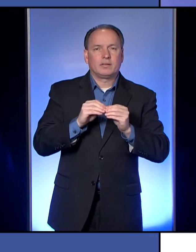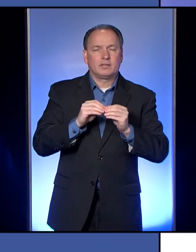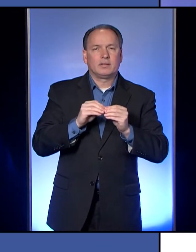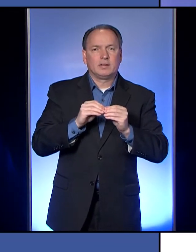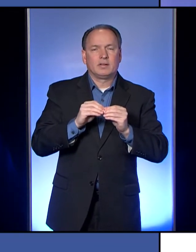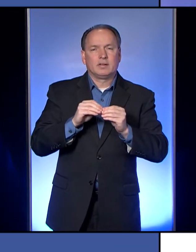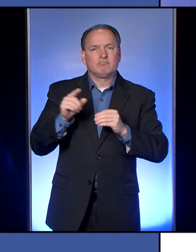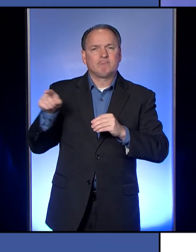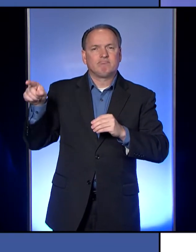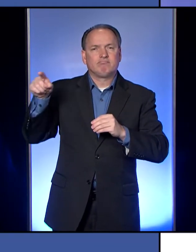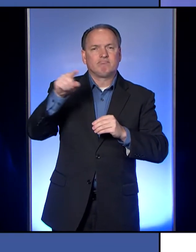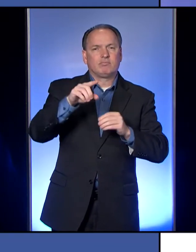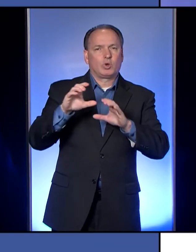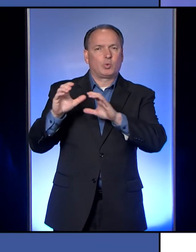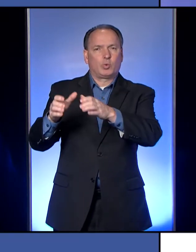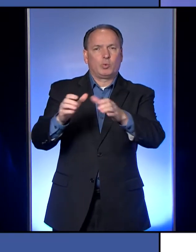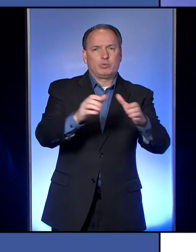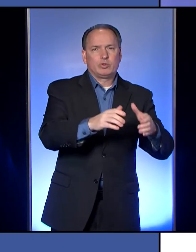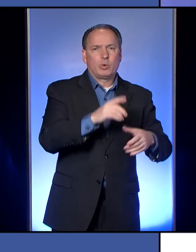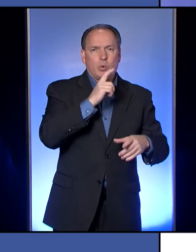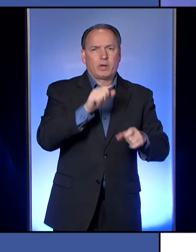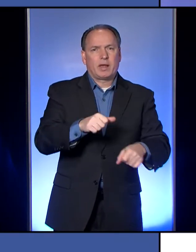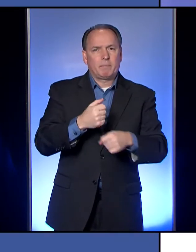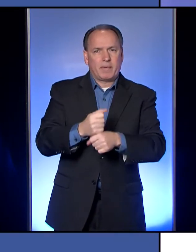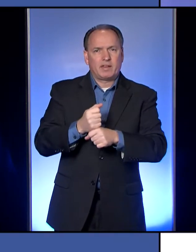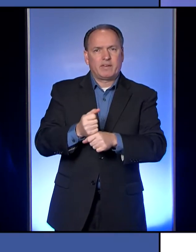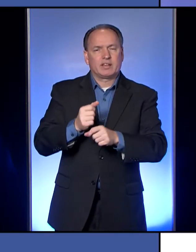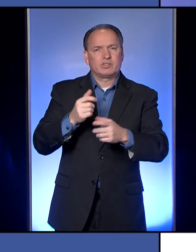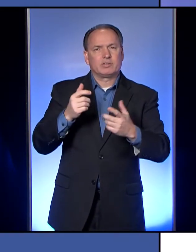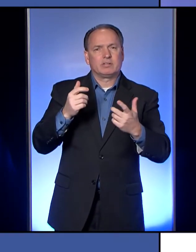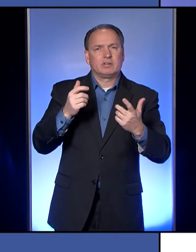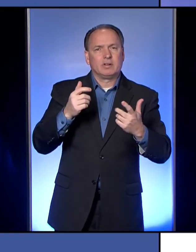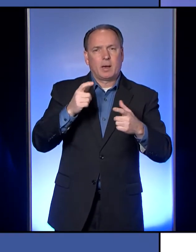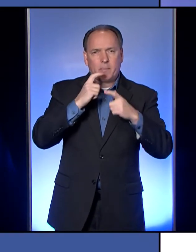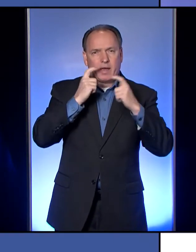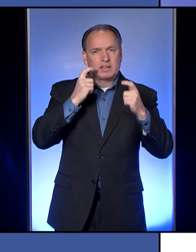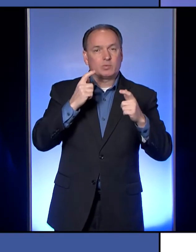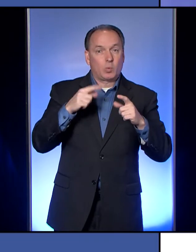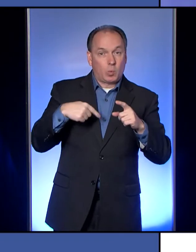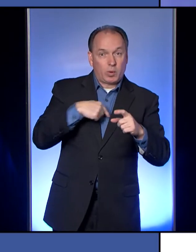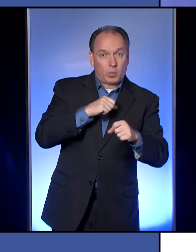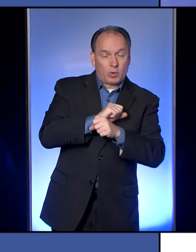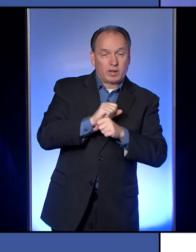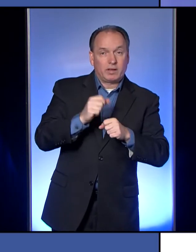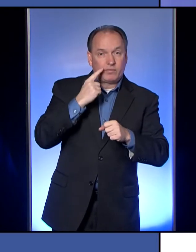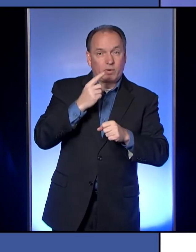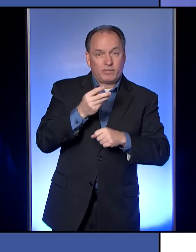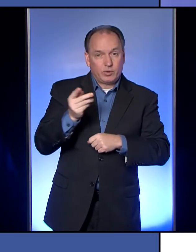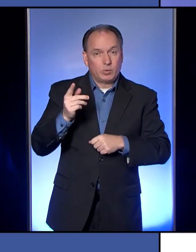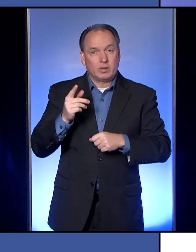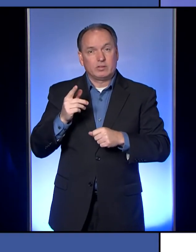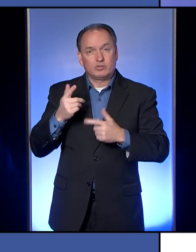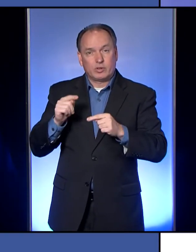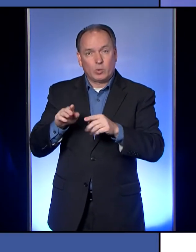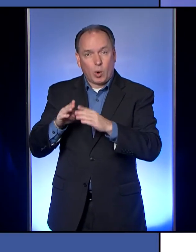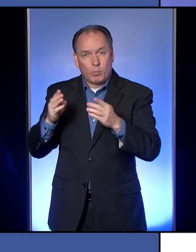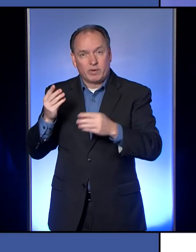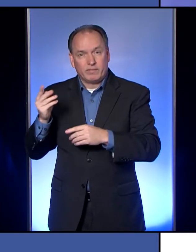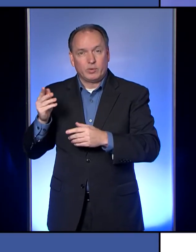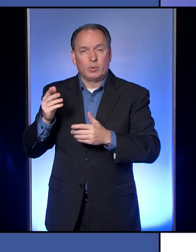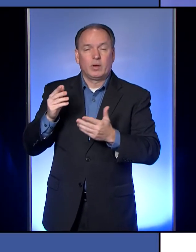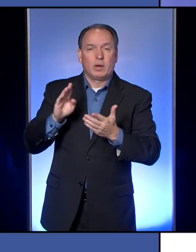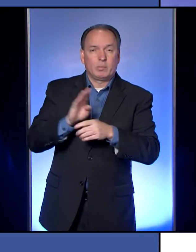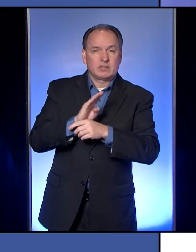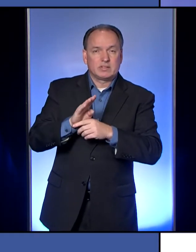entities that can manufacture mass in our own community. And we're actually working with a few now to see if we can actually get waivers and get a few businesses open that,